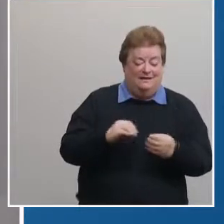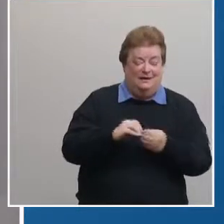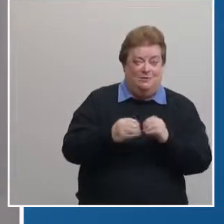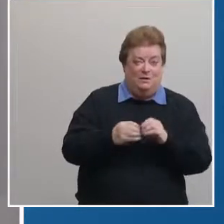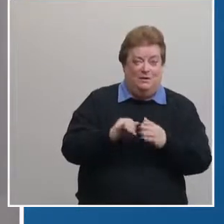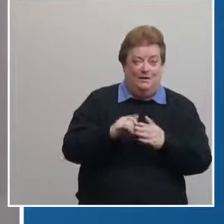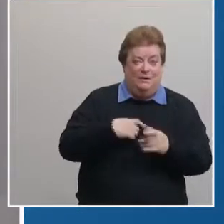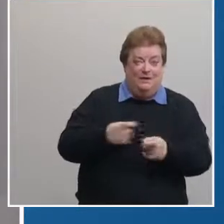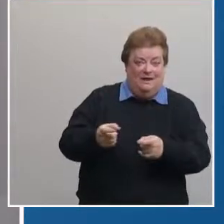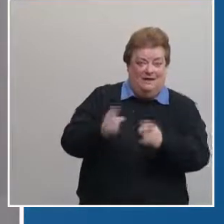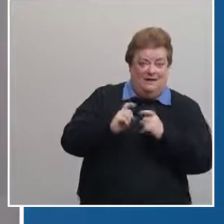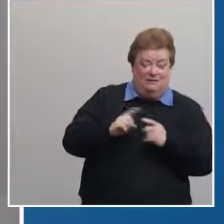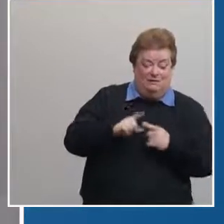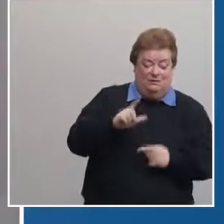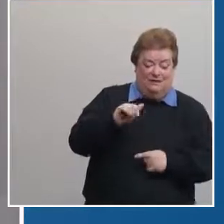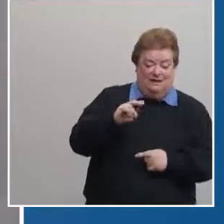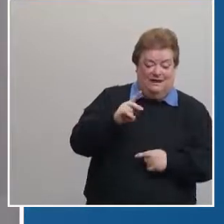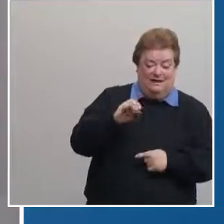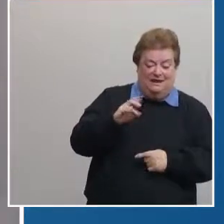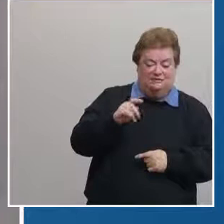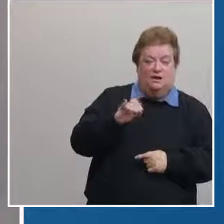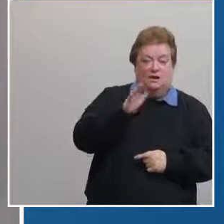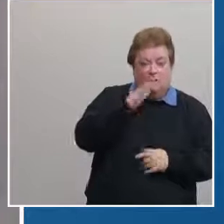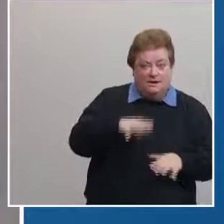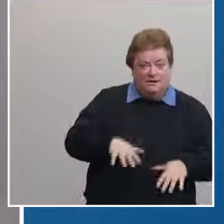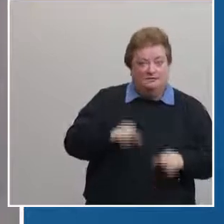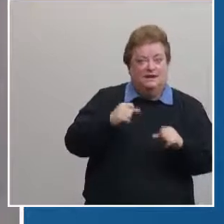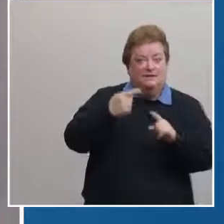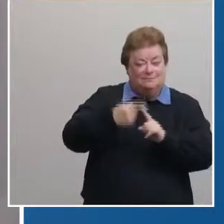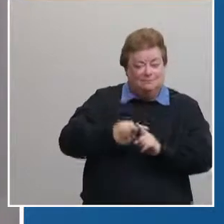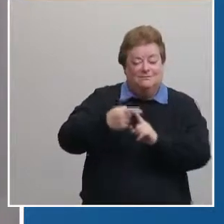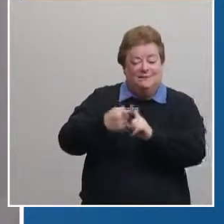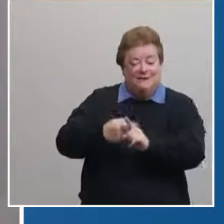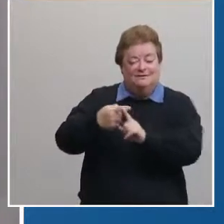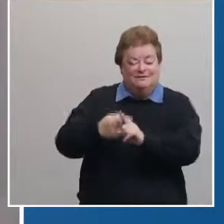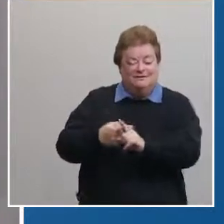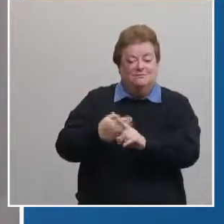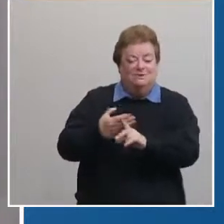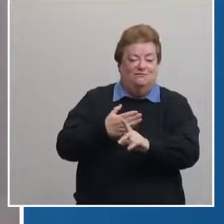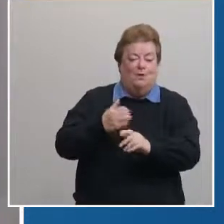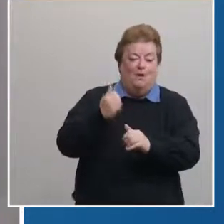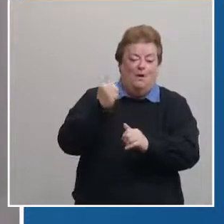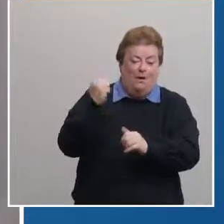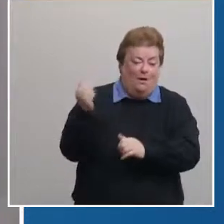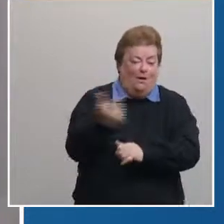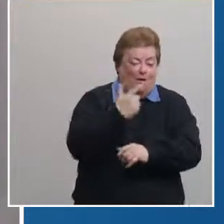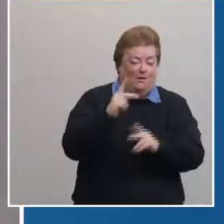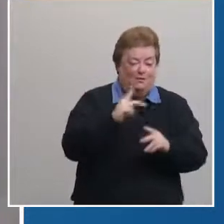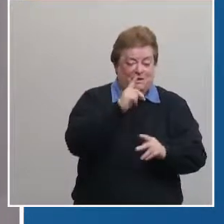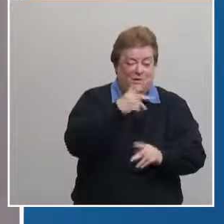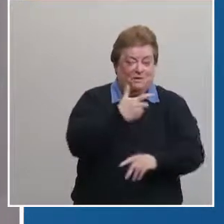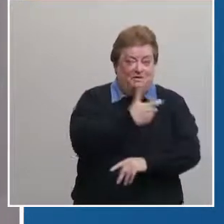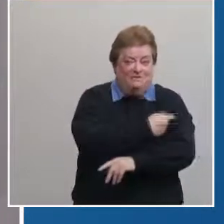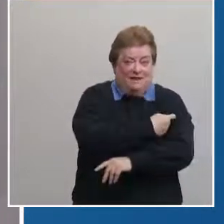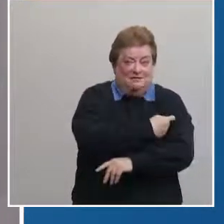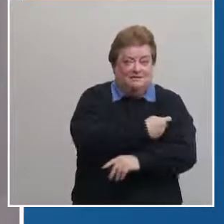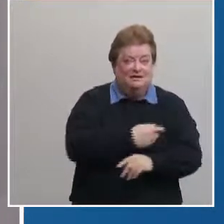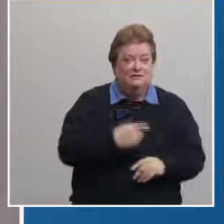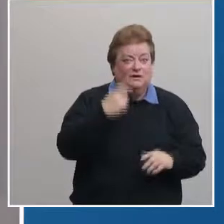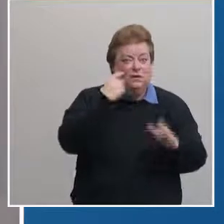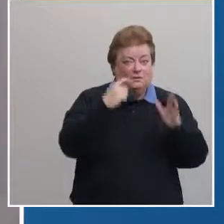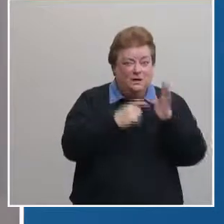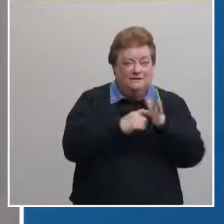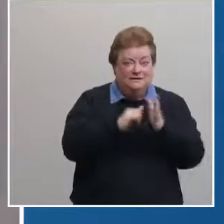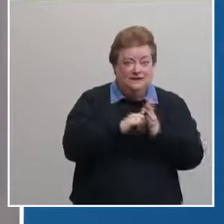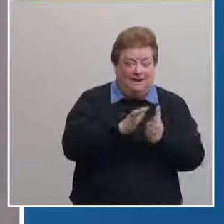to lancaster county each week it will take months as you noted for everyone to get vaccinated so recognizing that thousands of